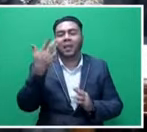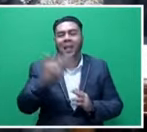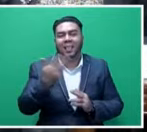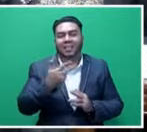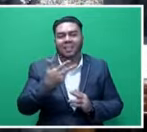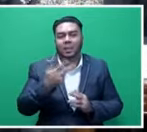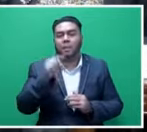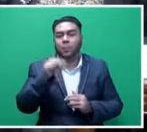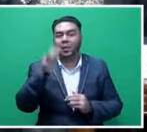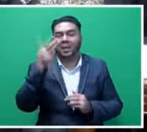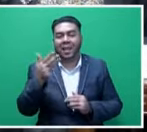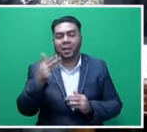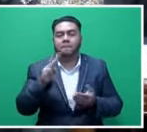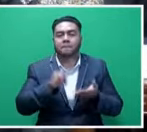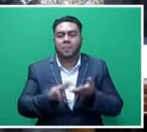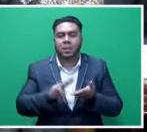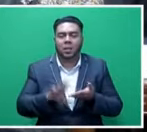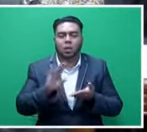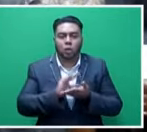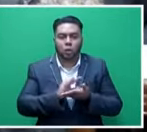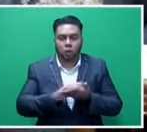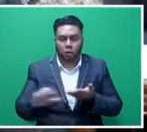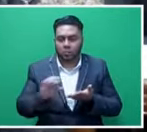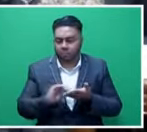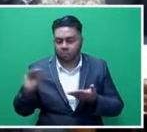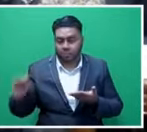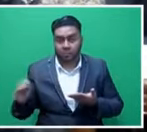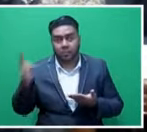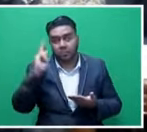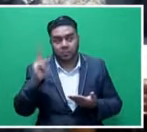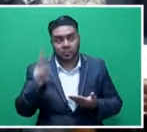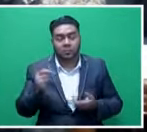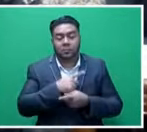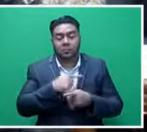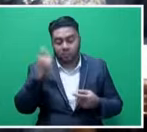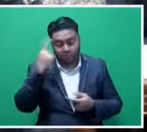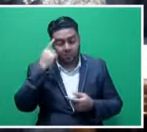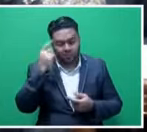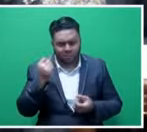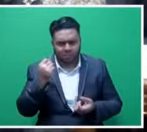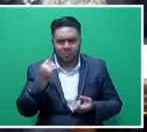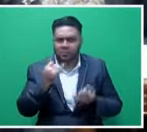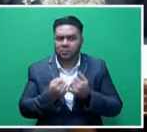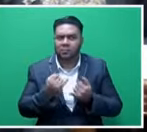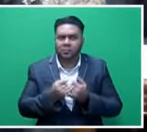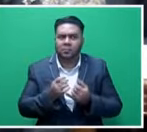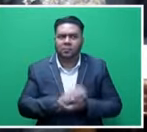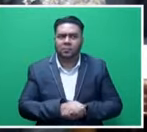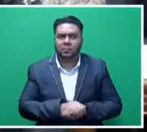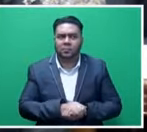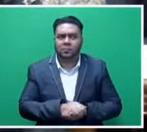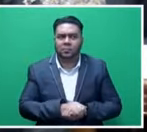allocated for these respective areas. again, Mr. Speaker, sir, I think it is very, you know,